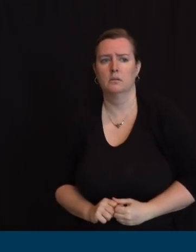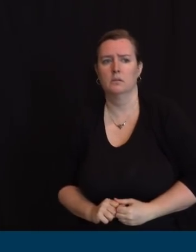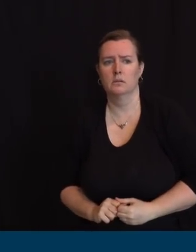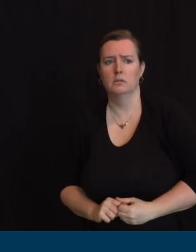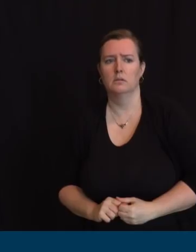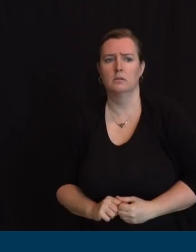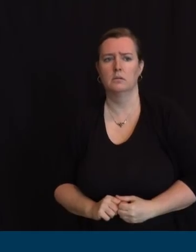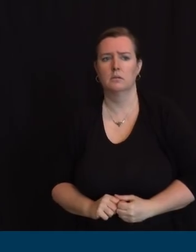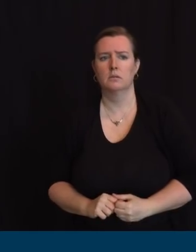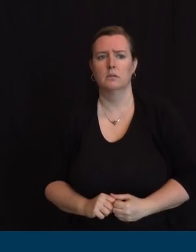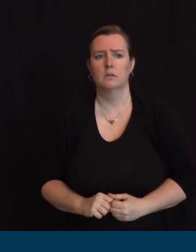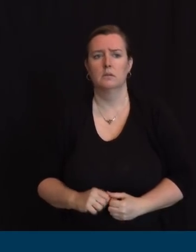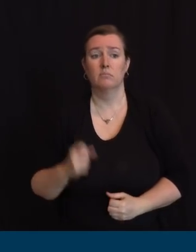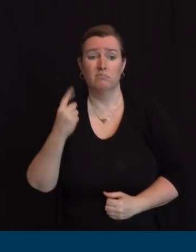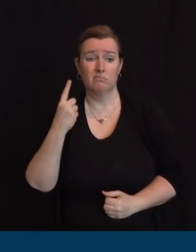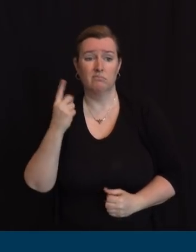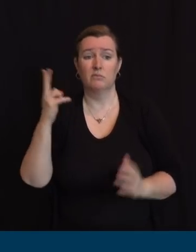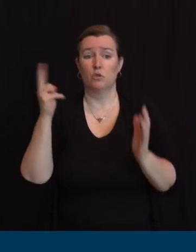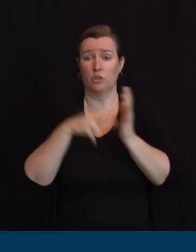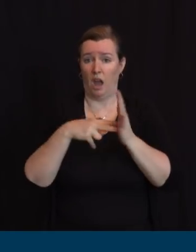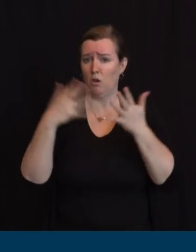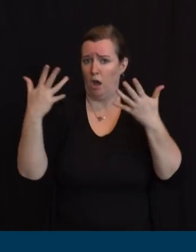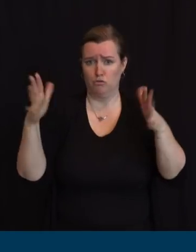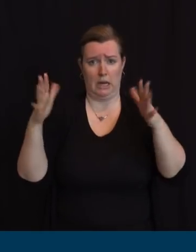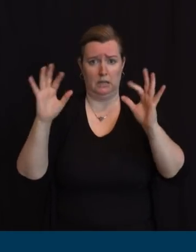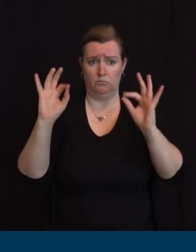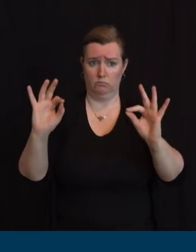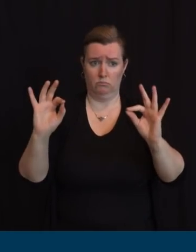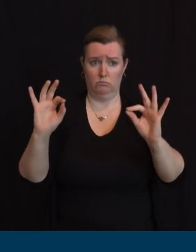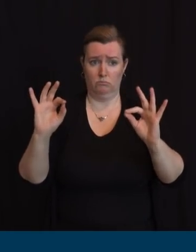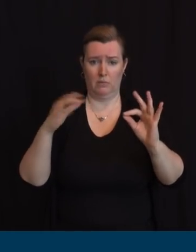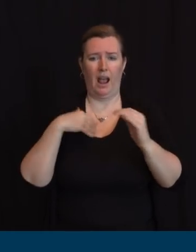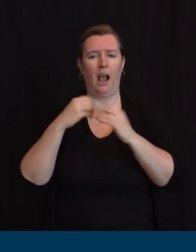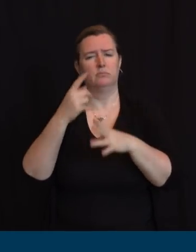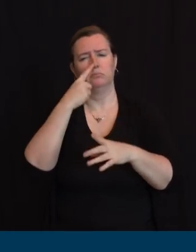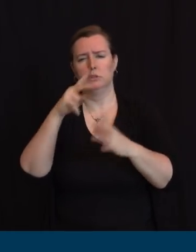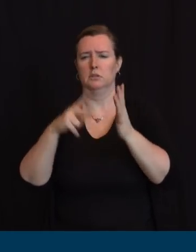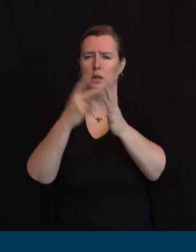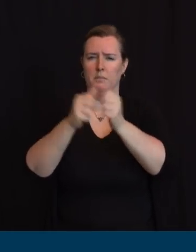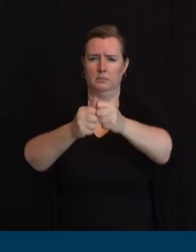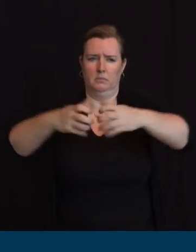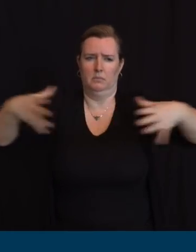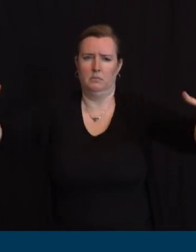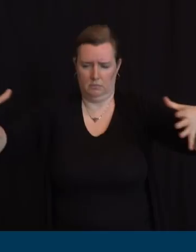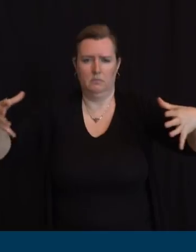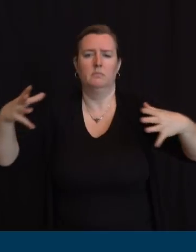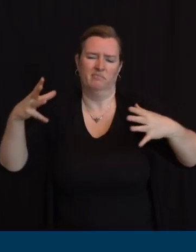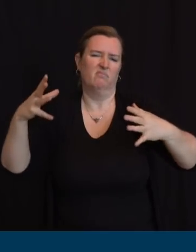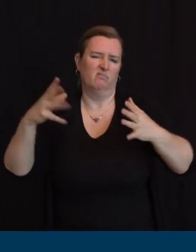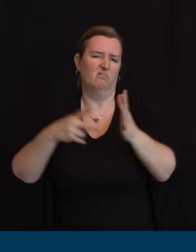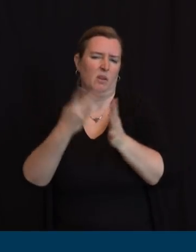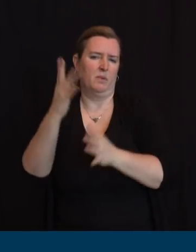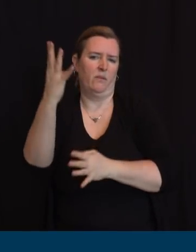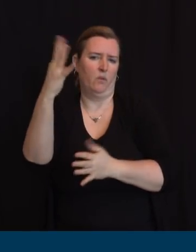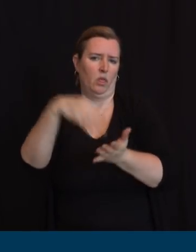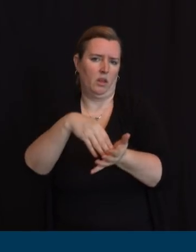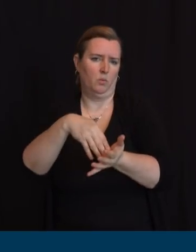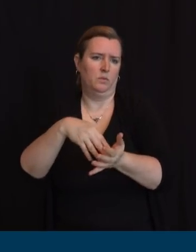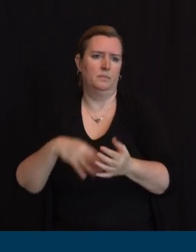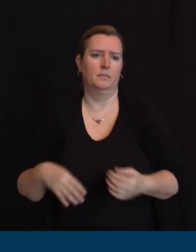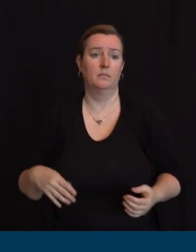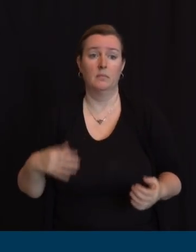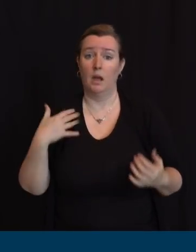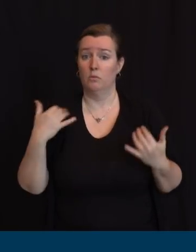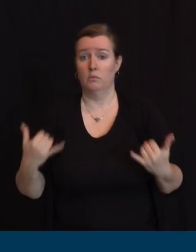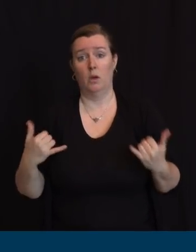-one ICU beds I can assure you that all of the hospitals have increased their